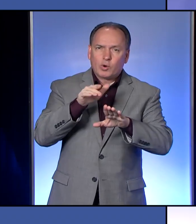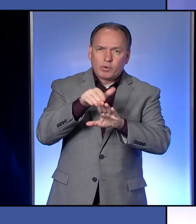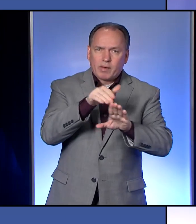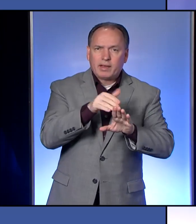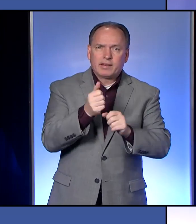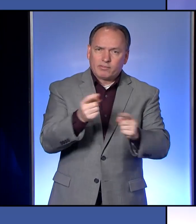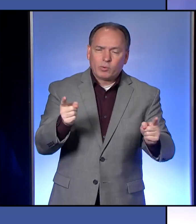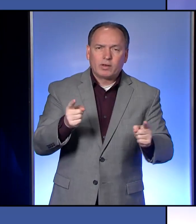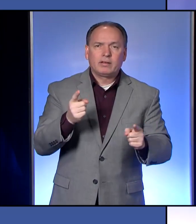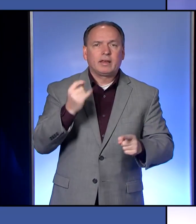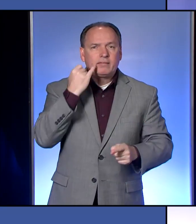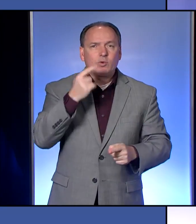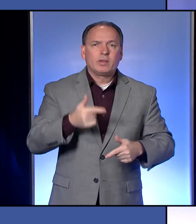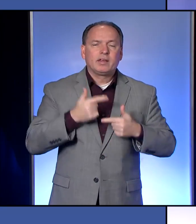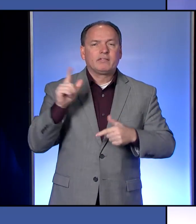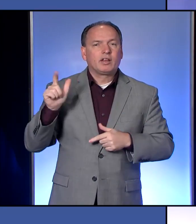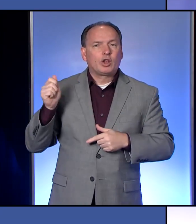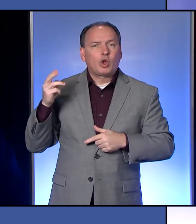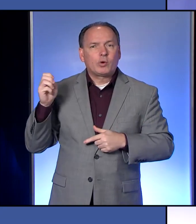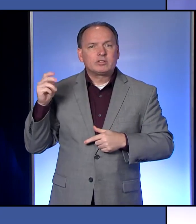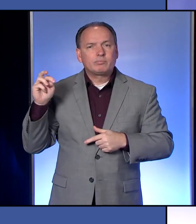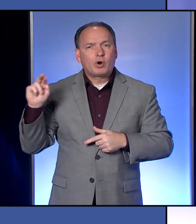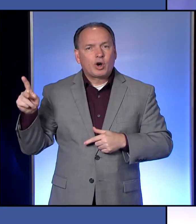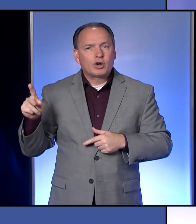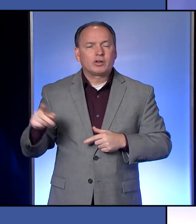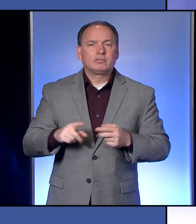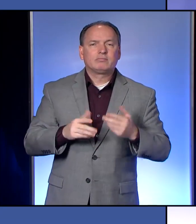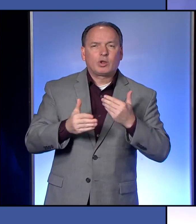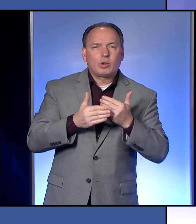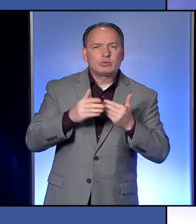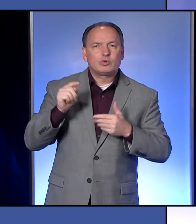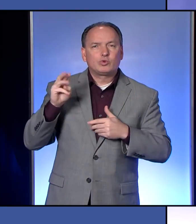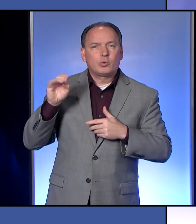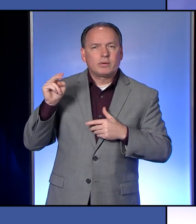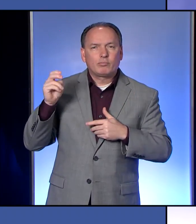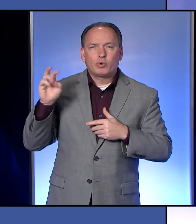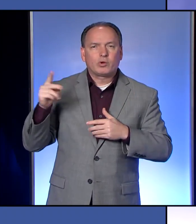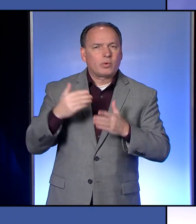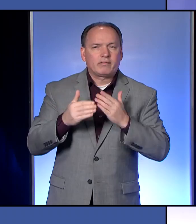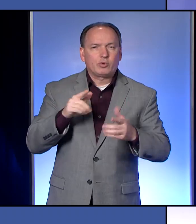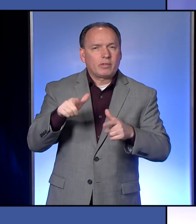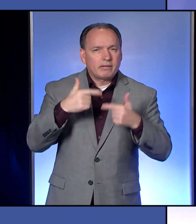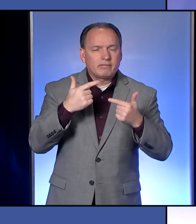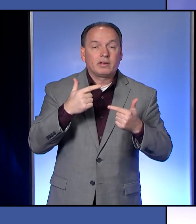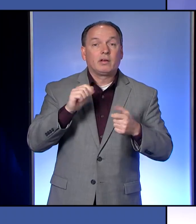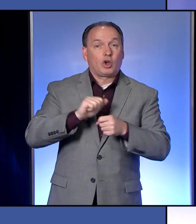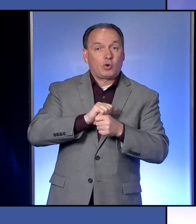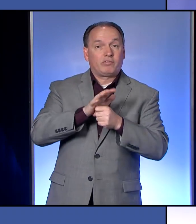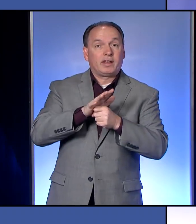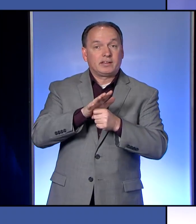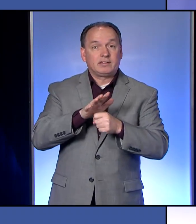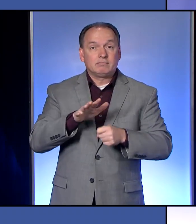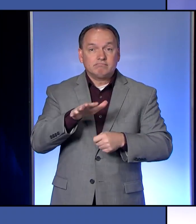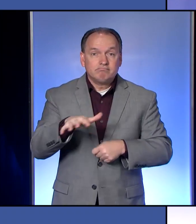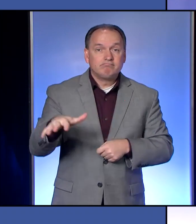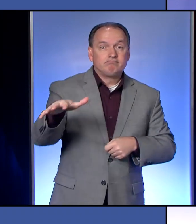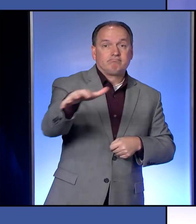everyone, whether you live in Lawrence Park, whether you live near Twinbrook, or wherever you live, COVID-19 is out in our community. And just